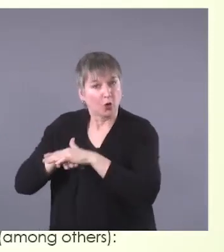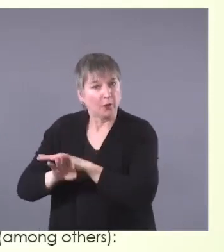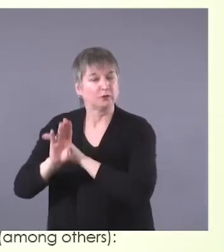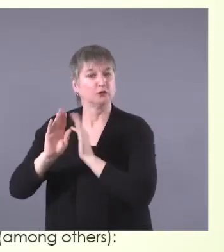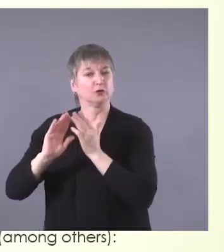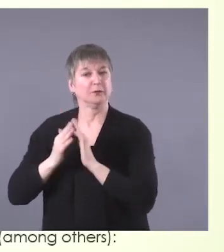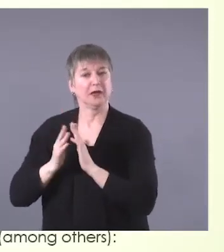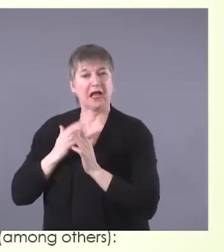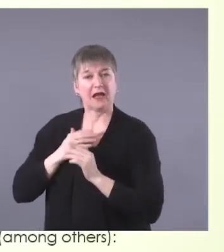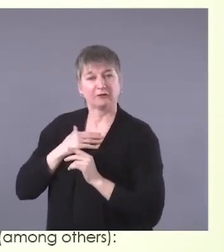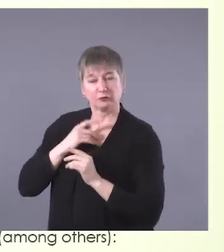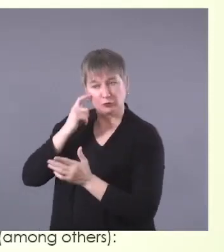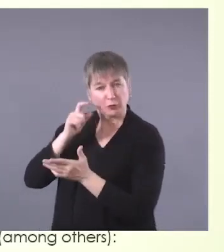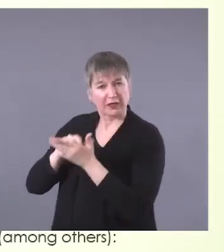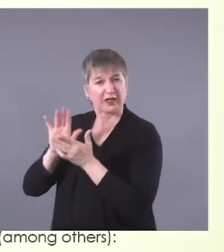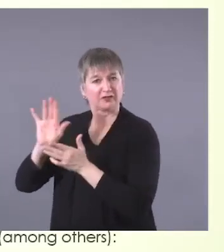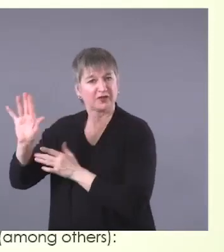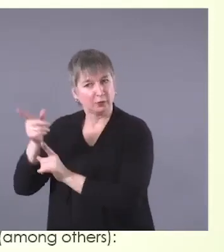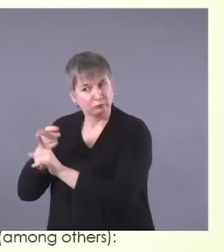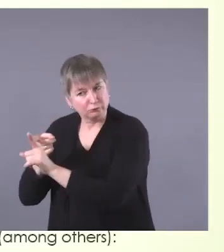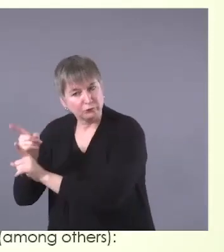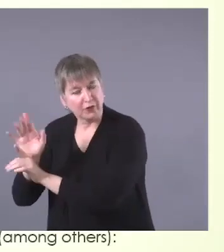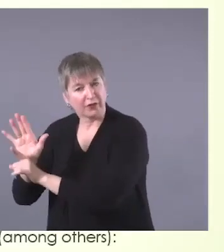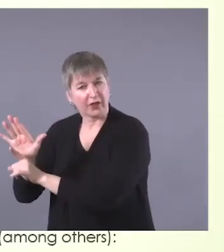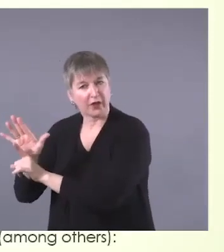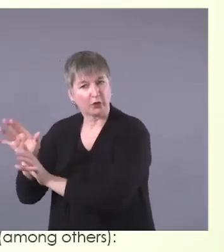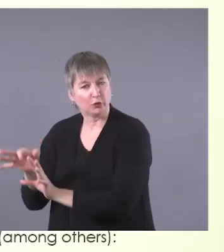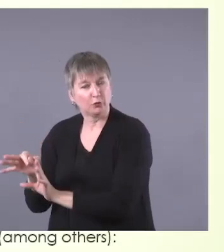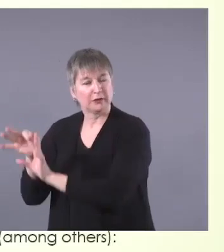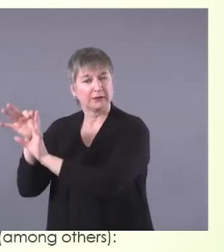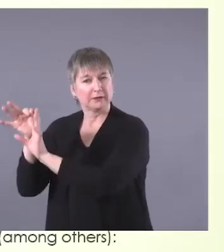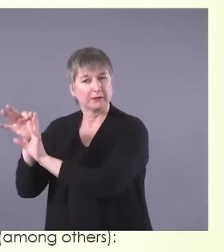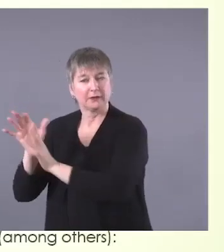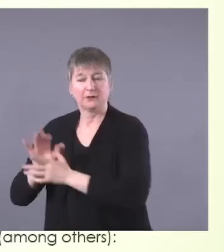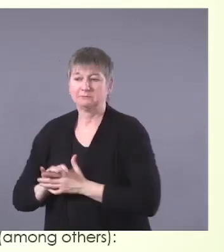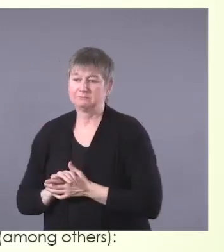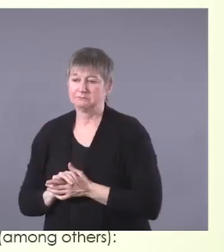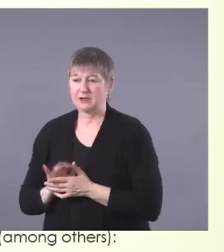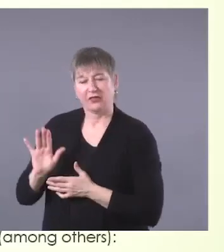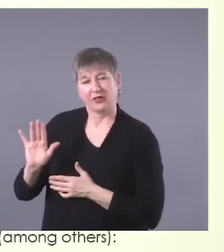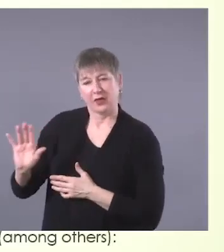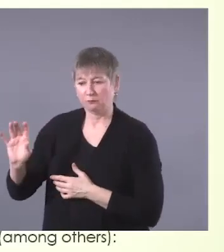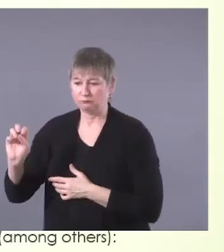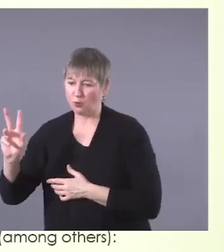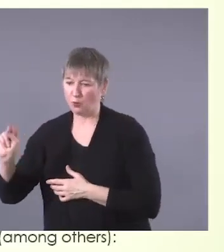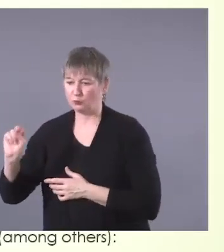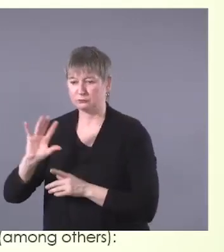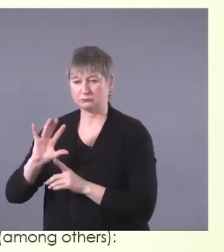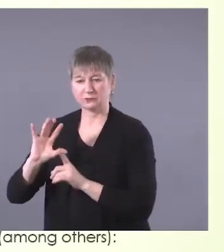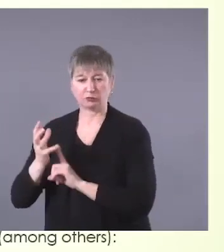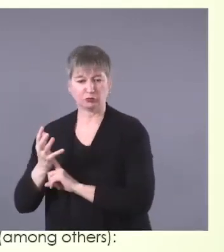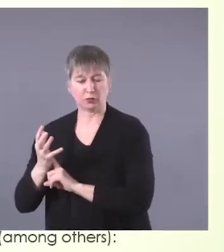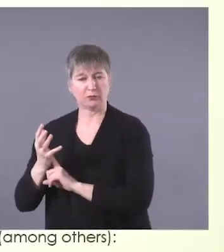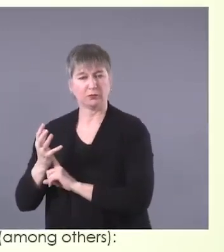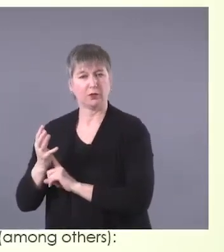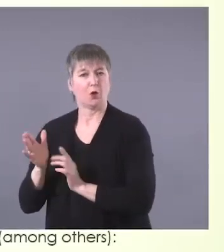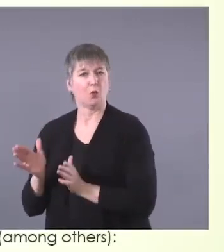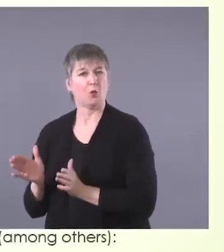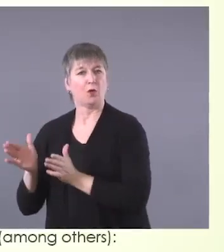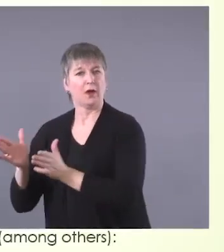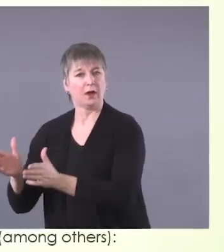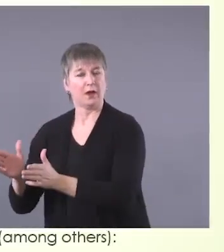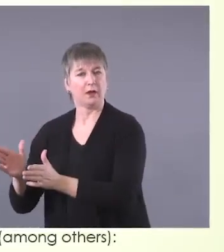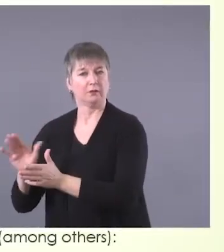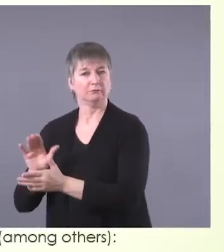uniqueness and their their own cultural ways and not make any assumptions